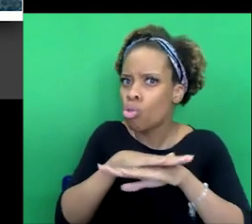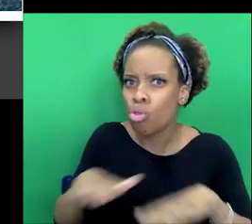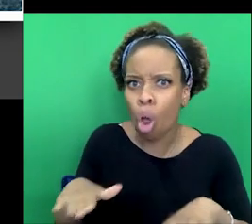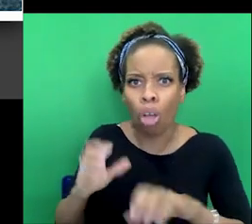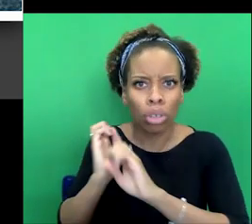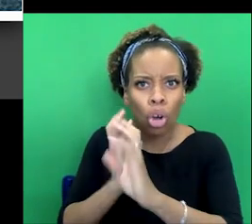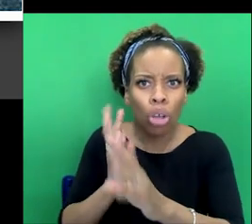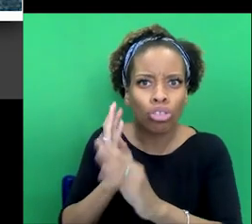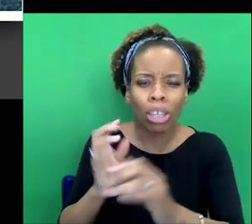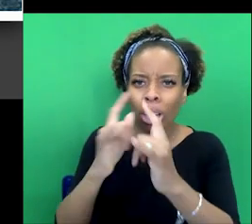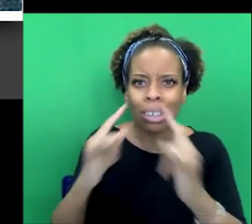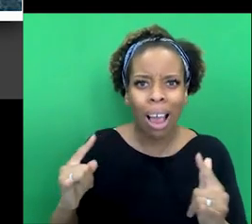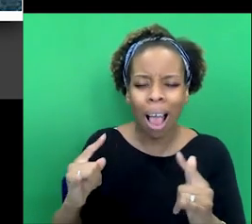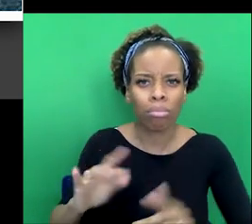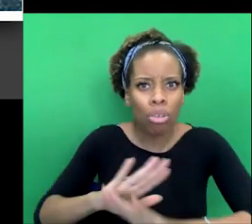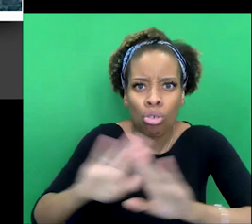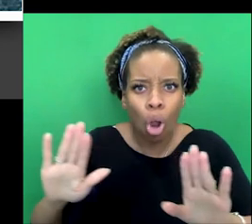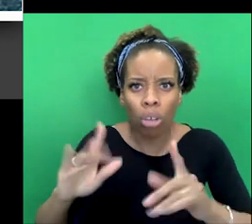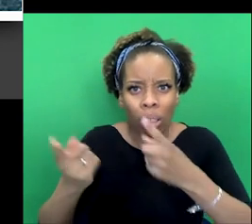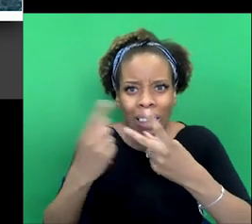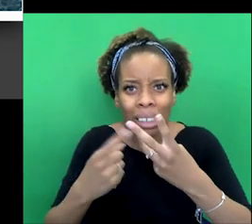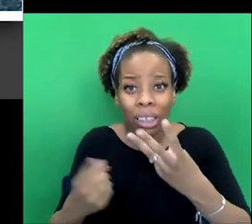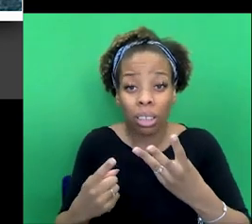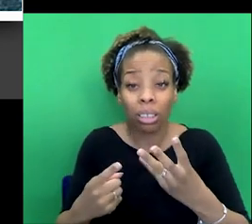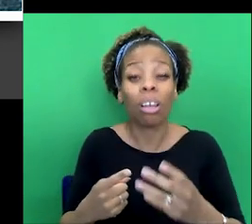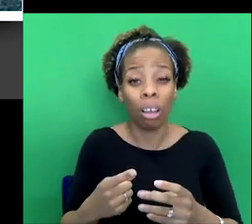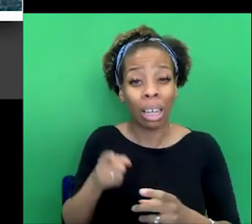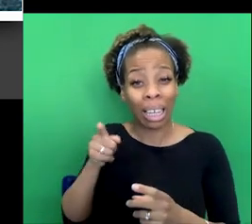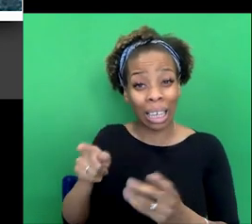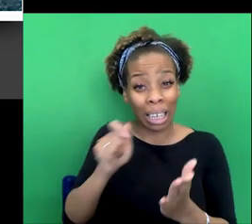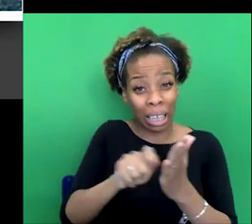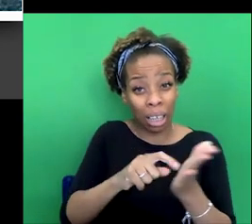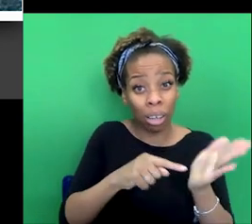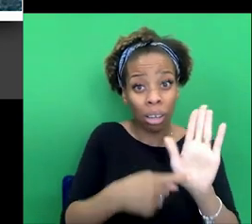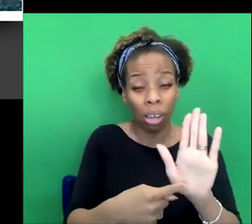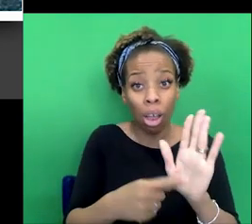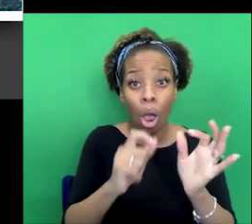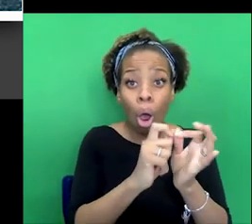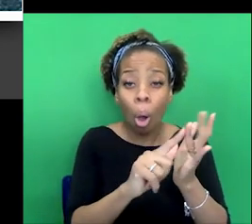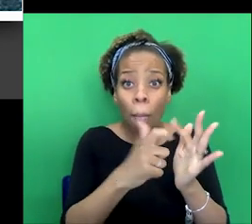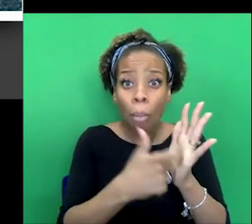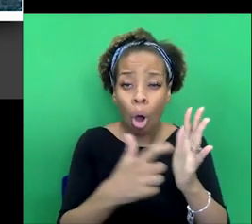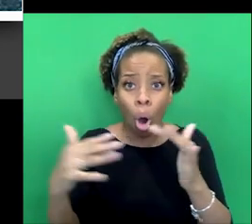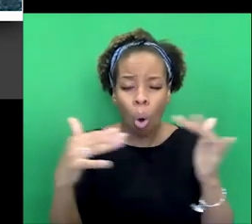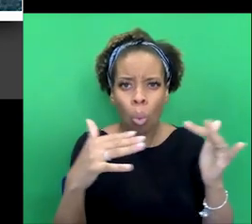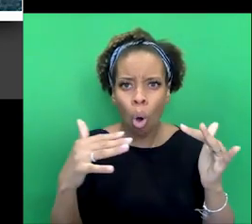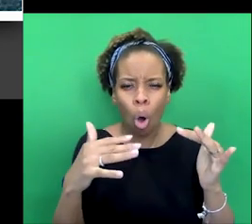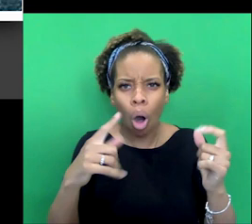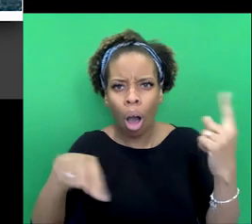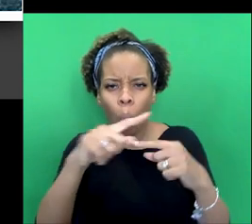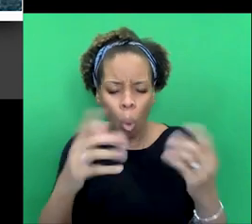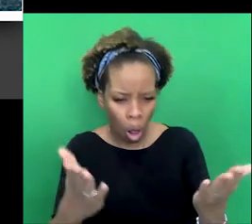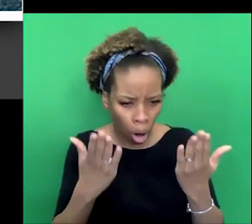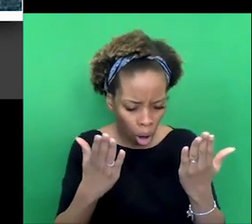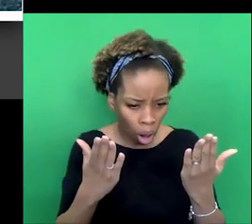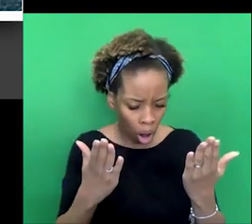is actually the disease spreading, he actually makes the Boer War, uh, he turns the chapter in the thinking of the Boer War and he is